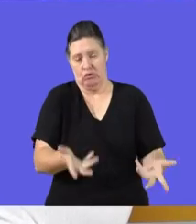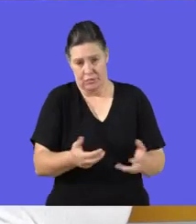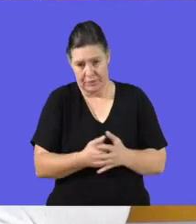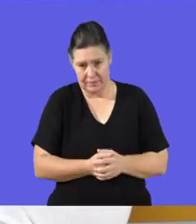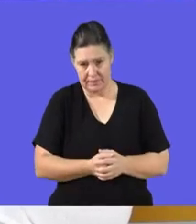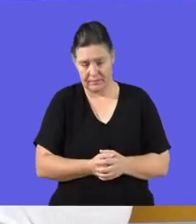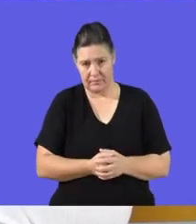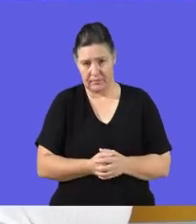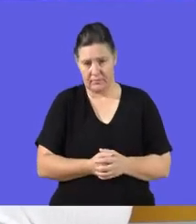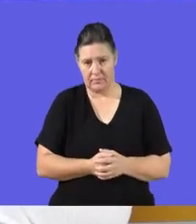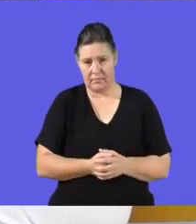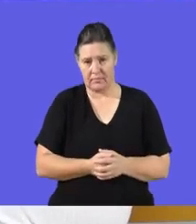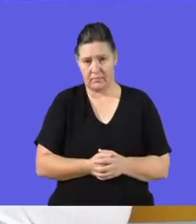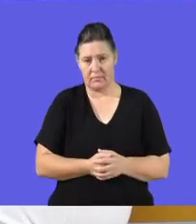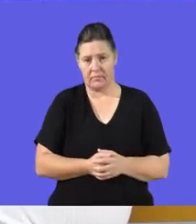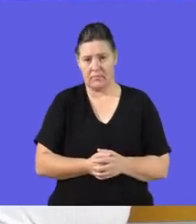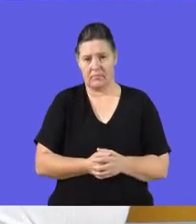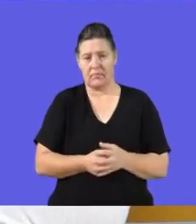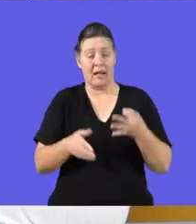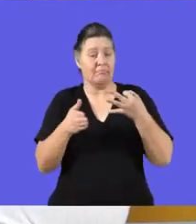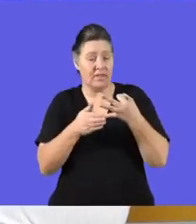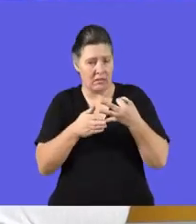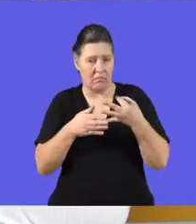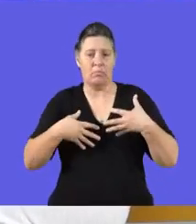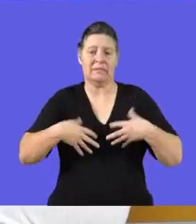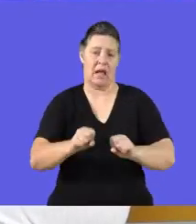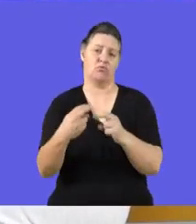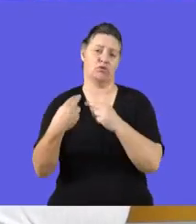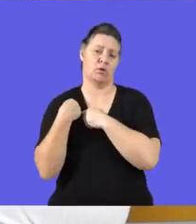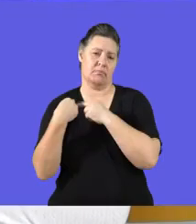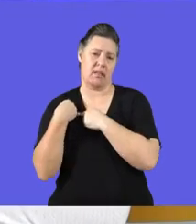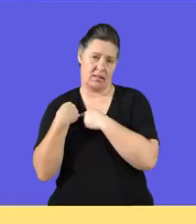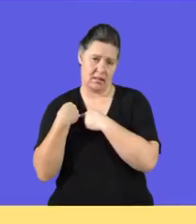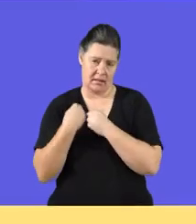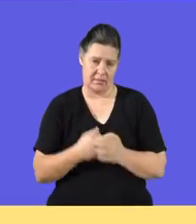The second principle that he has to consider is accountability.